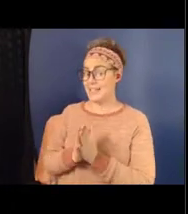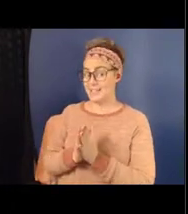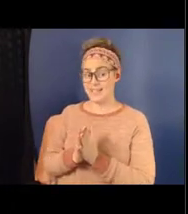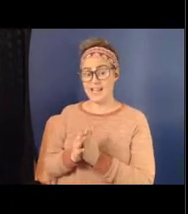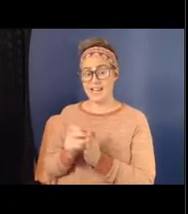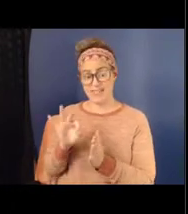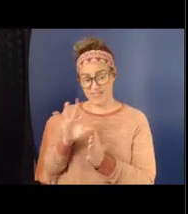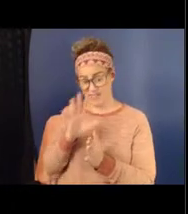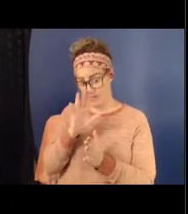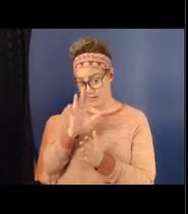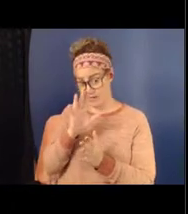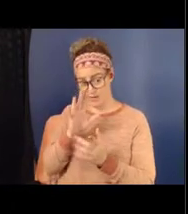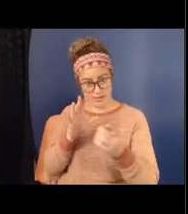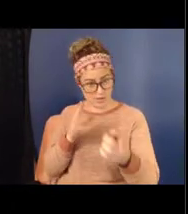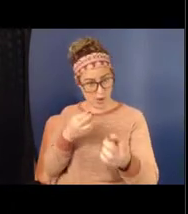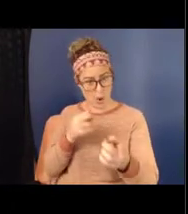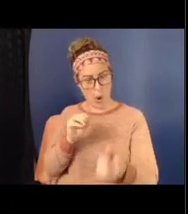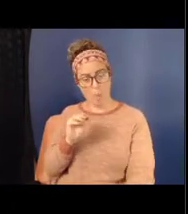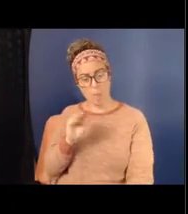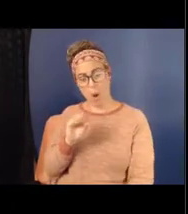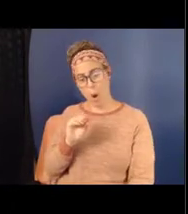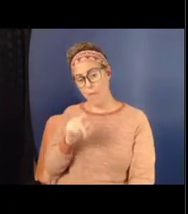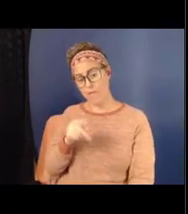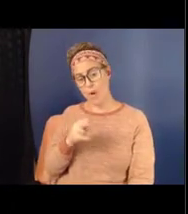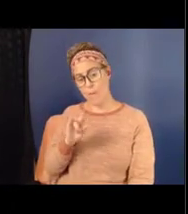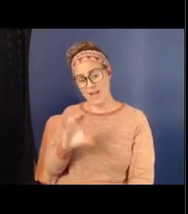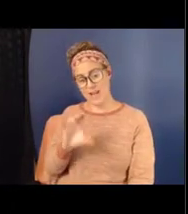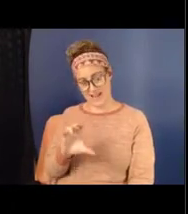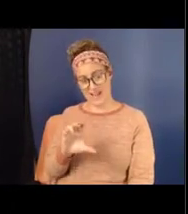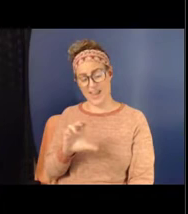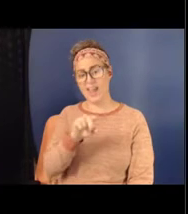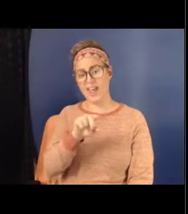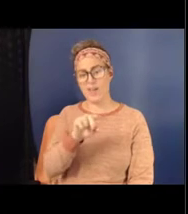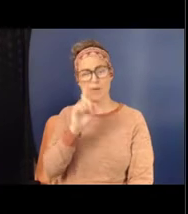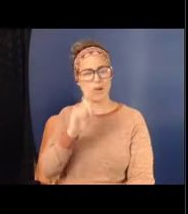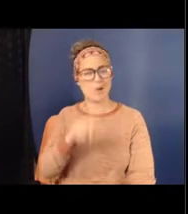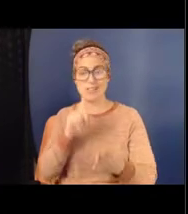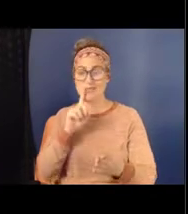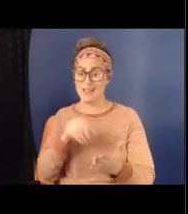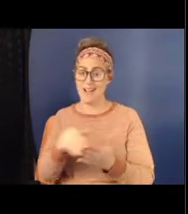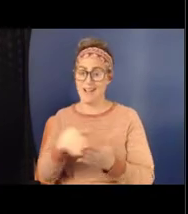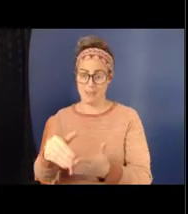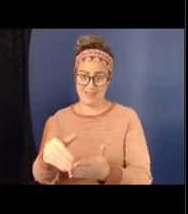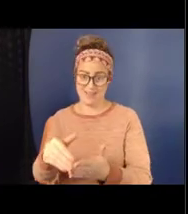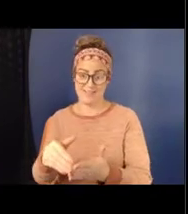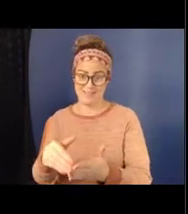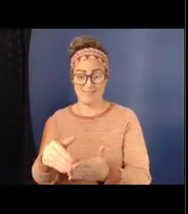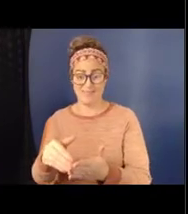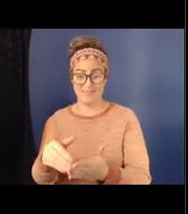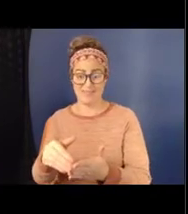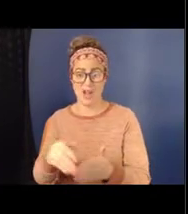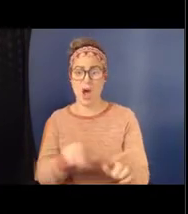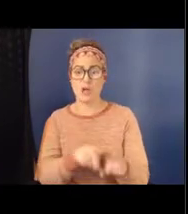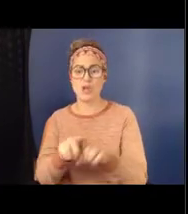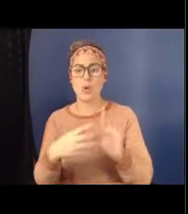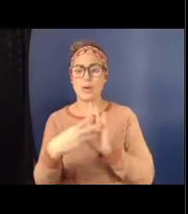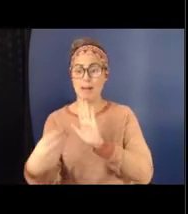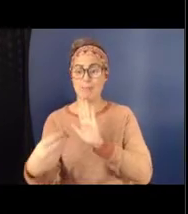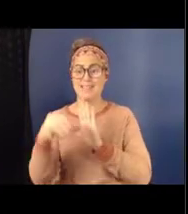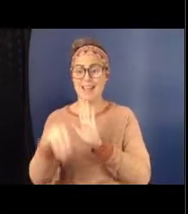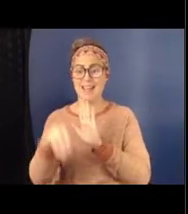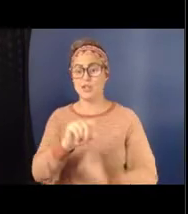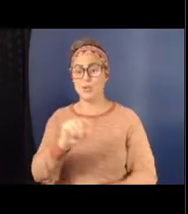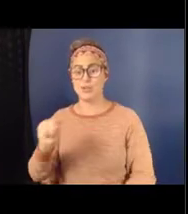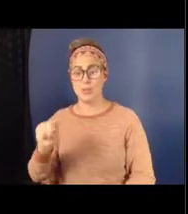their peers, we find that this is much more common. And we've replicated that even during, in 2020, prior to